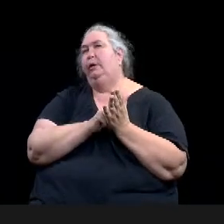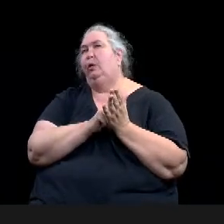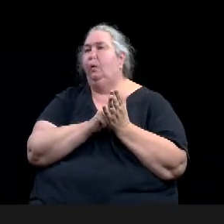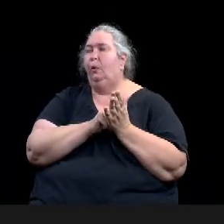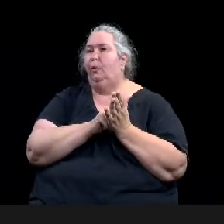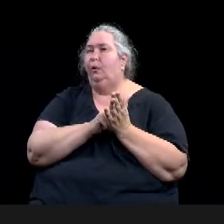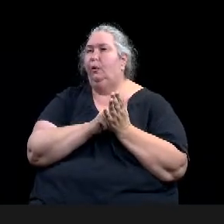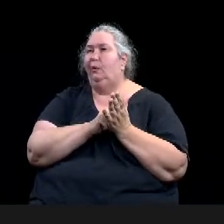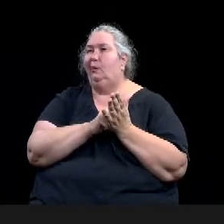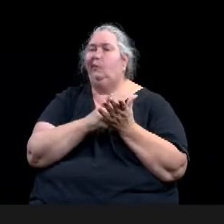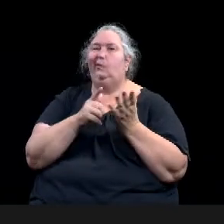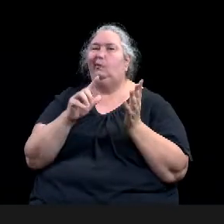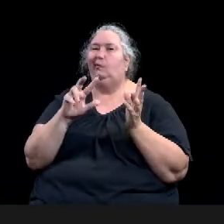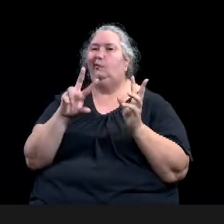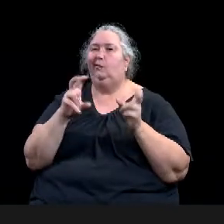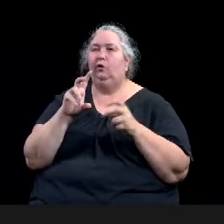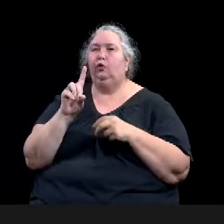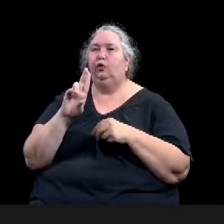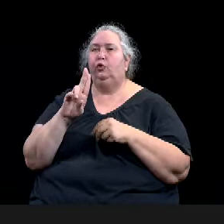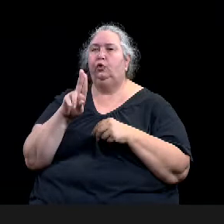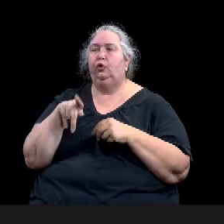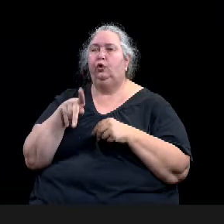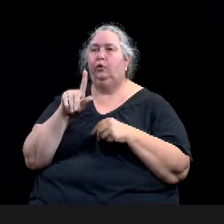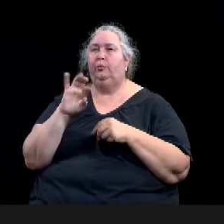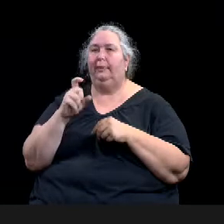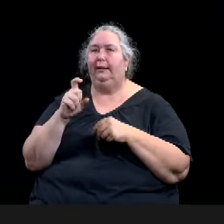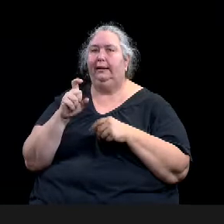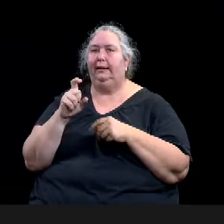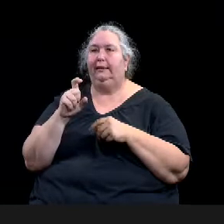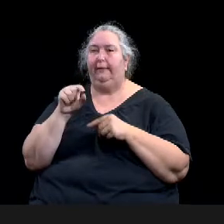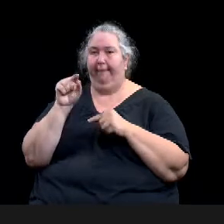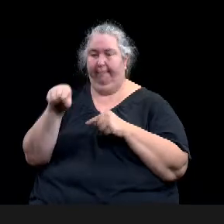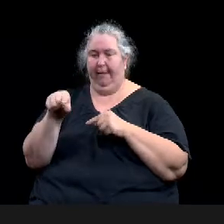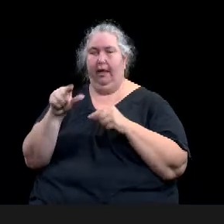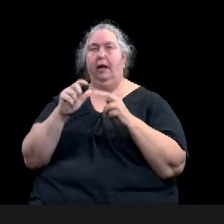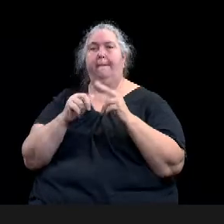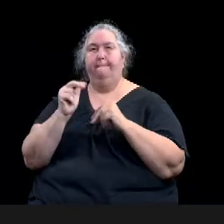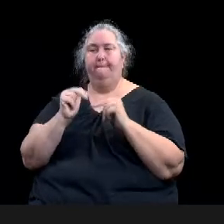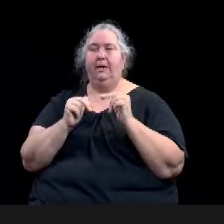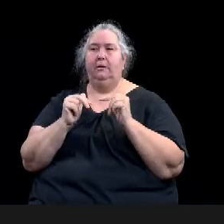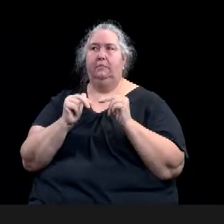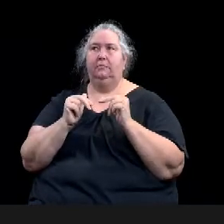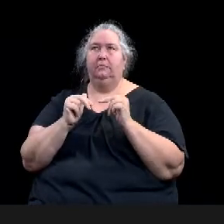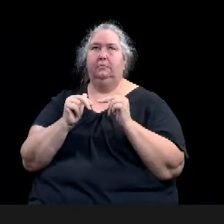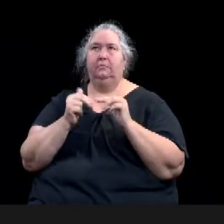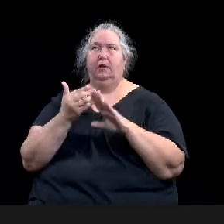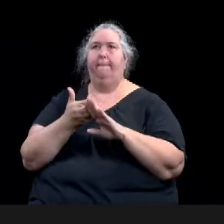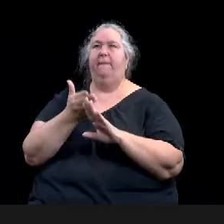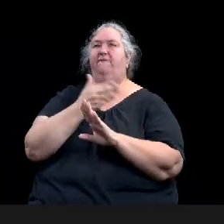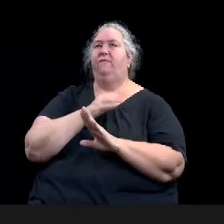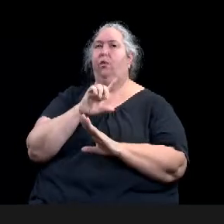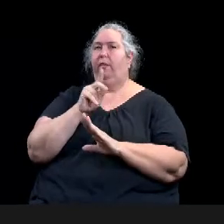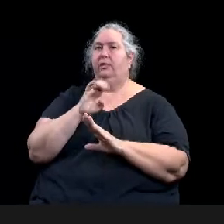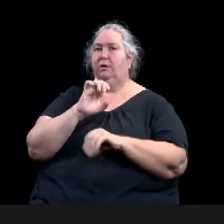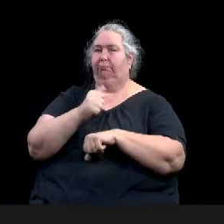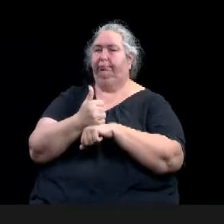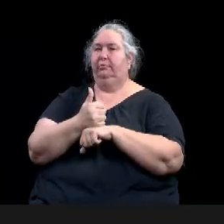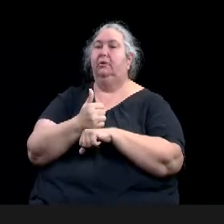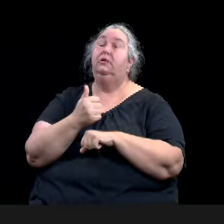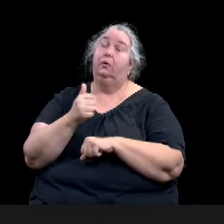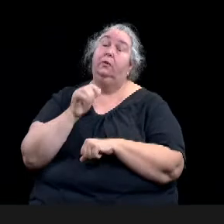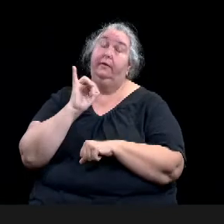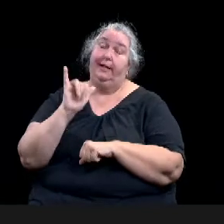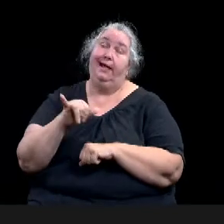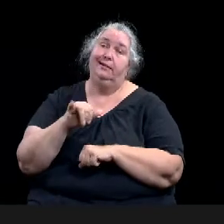the zoning was there. So it, it is a, a non-conforming, uh, single family or duplex on the single family zoning property,